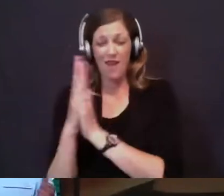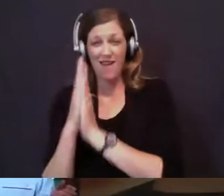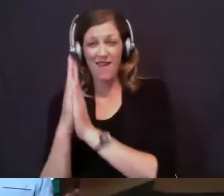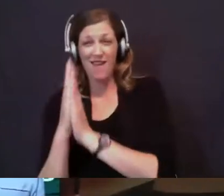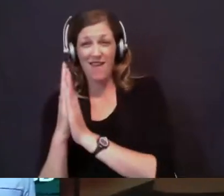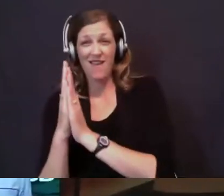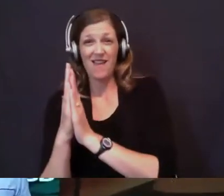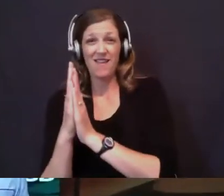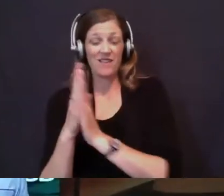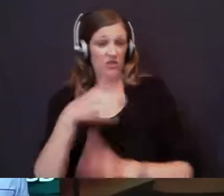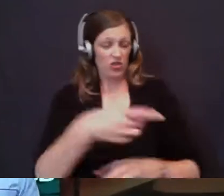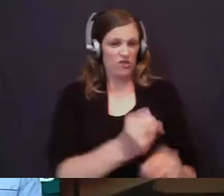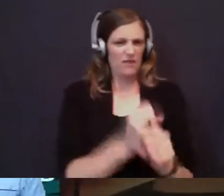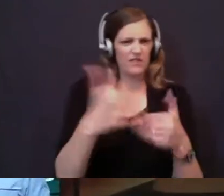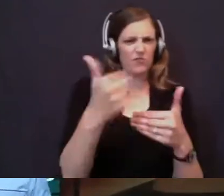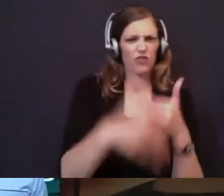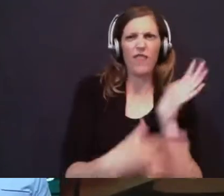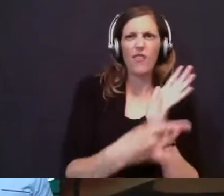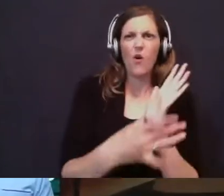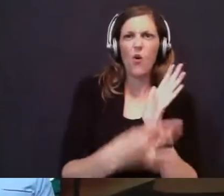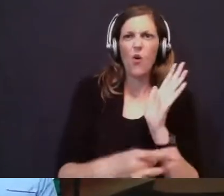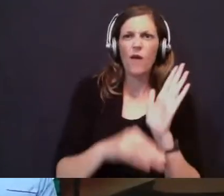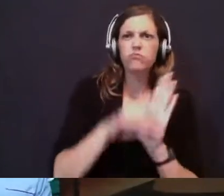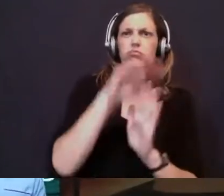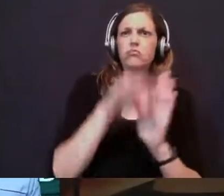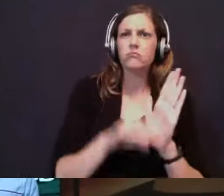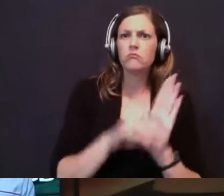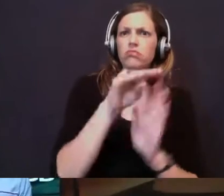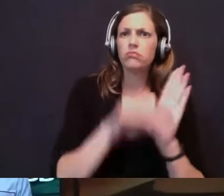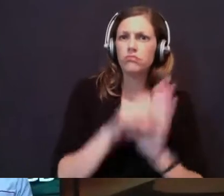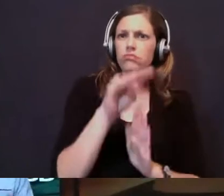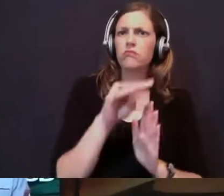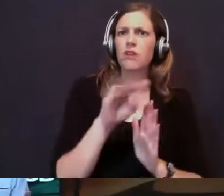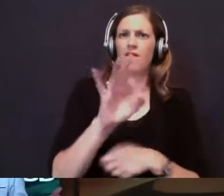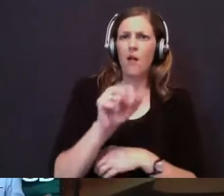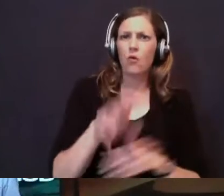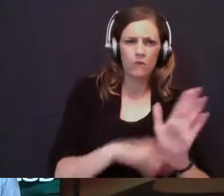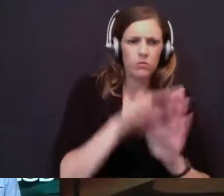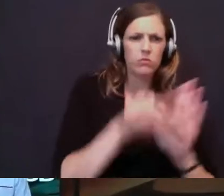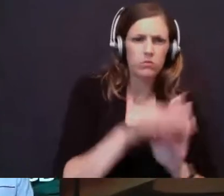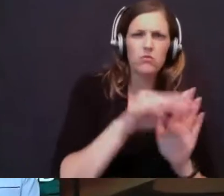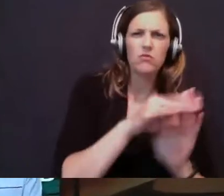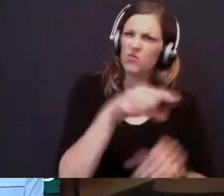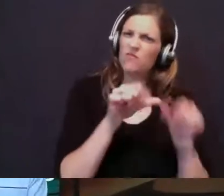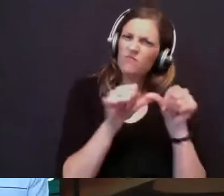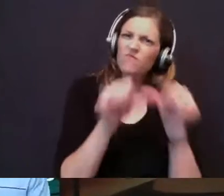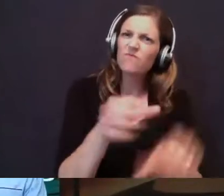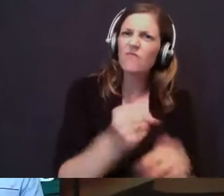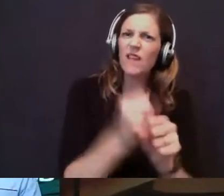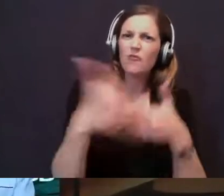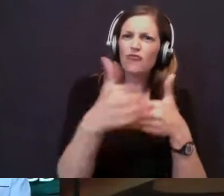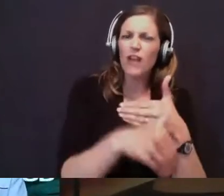oil never runs out of the jar. The flour never runs out of the jar. So she continues to make bread and make bread. So there's another miracle of Elijah.